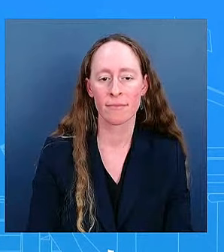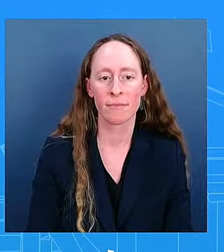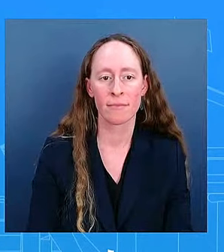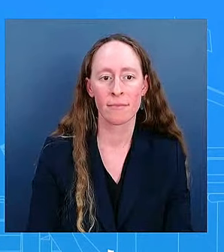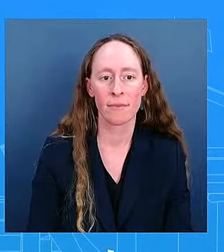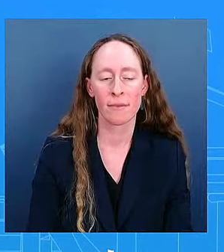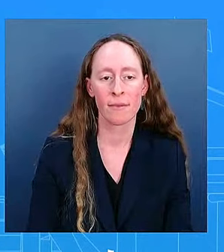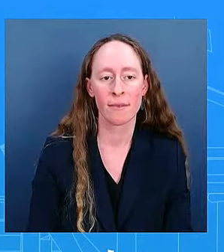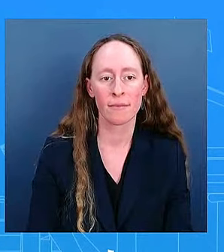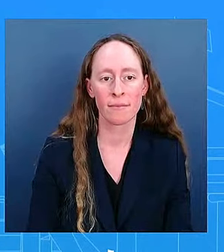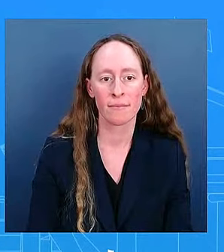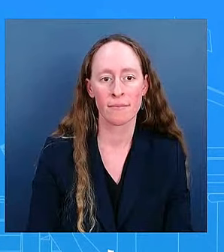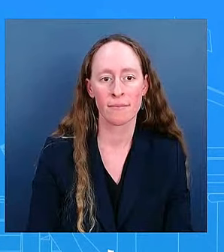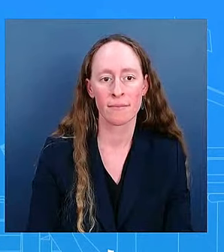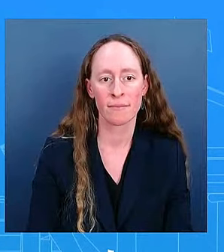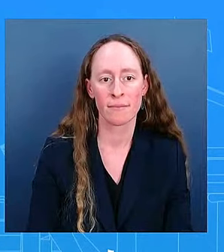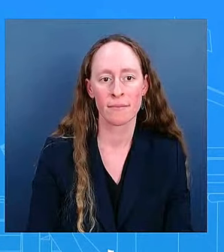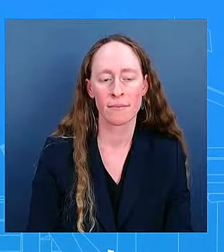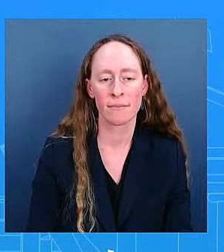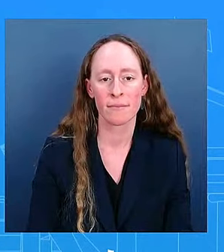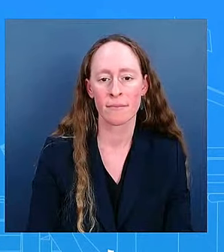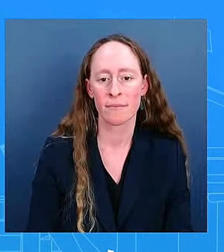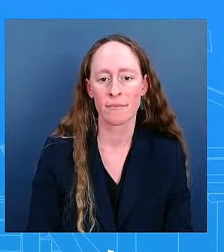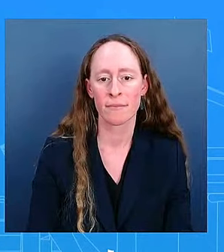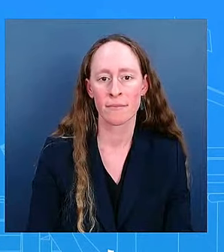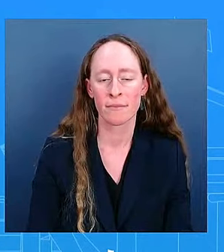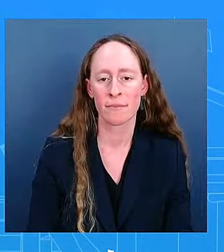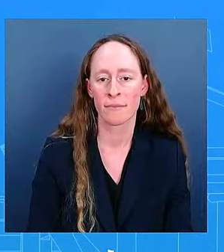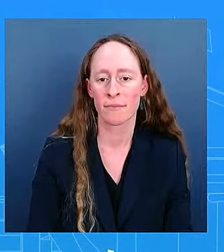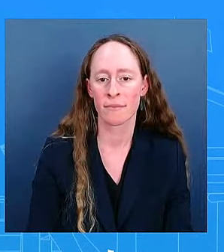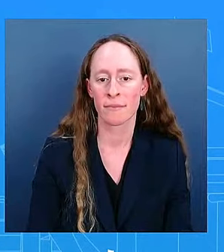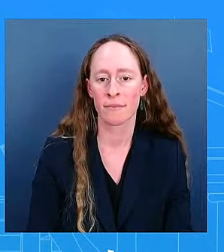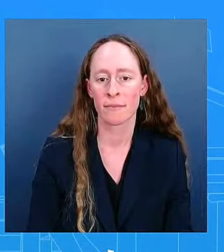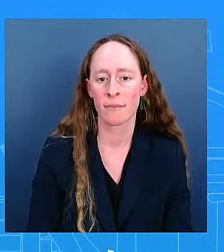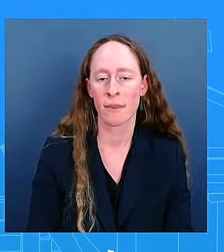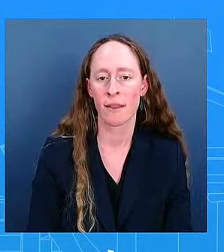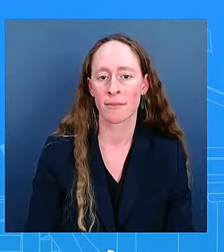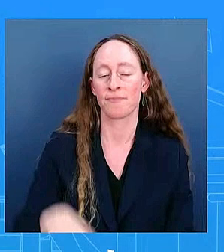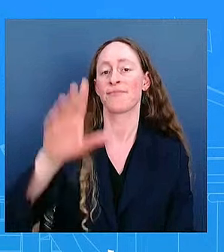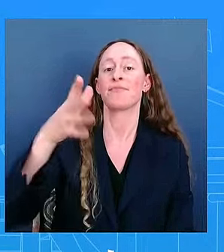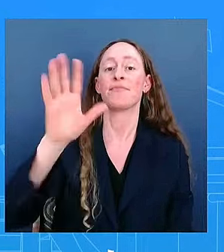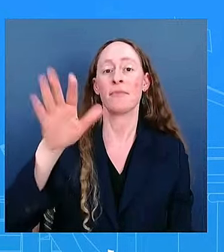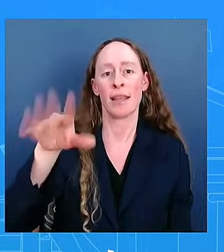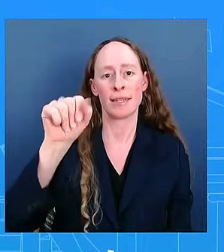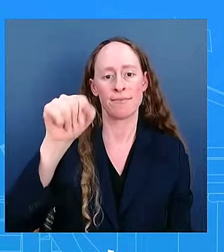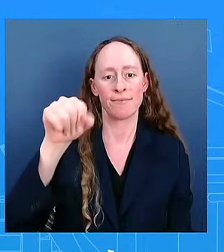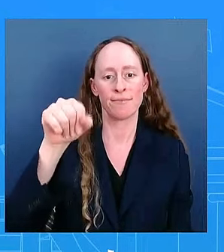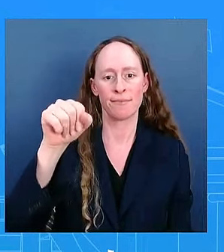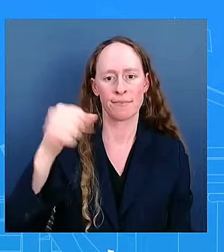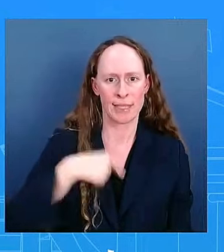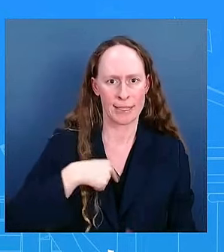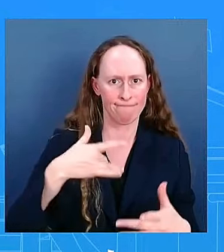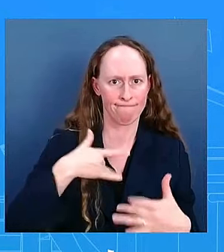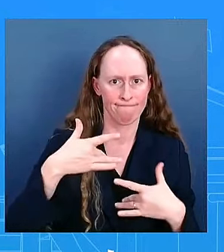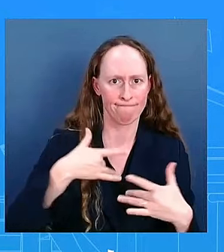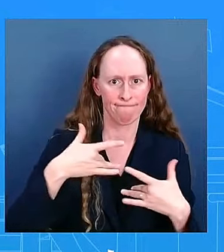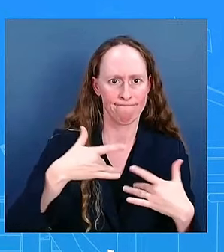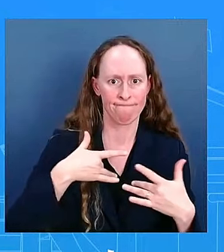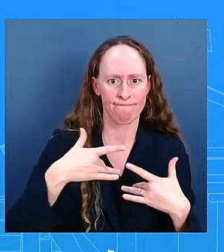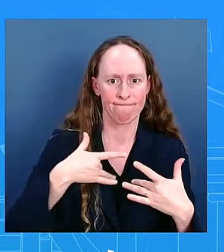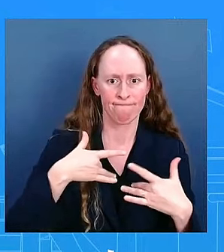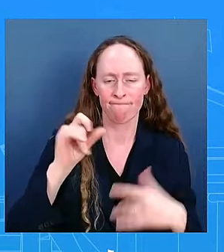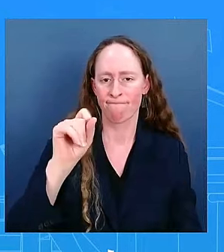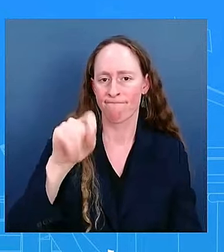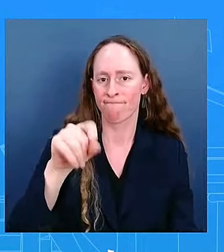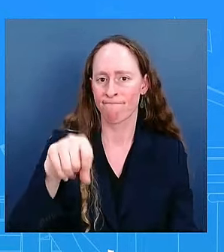look um certainly we are deeply troubled by that uh by this legislation that could shut down unrah uh operations in west